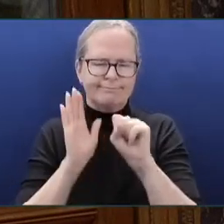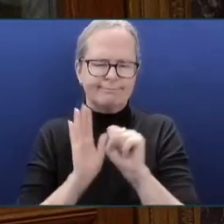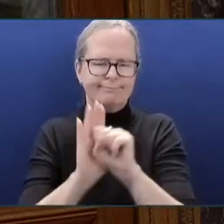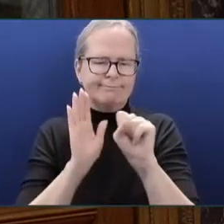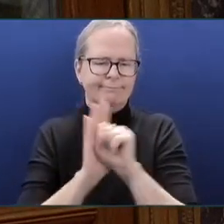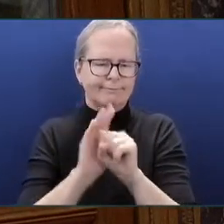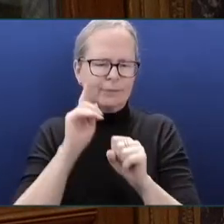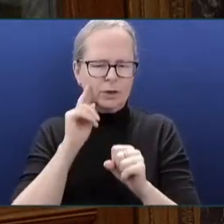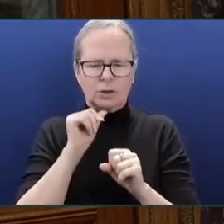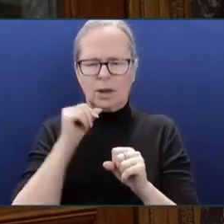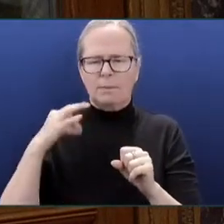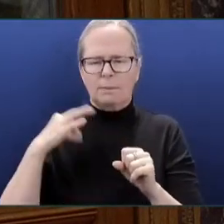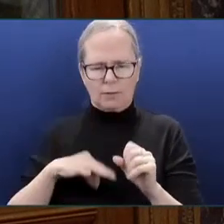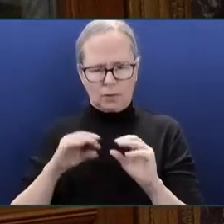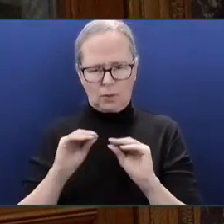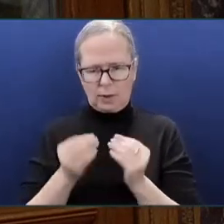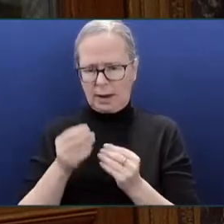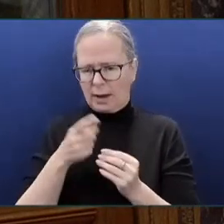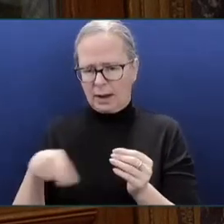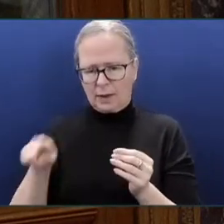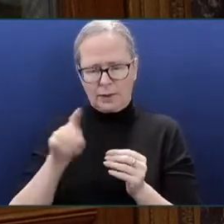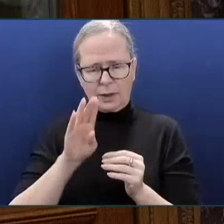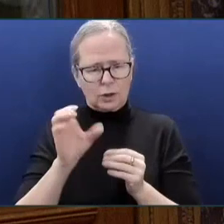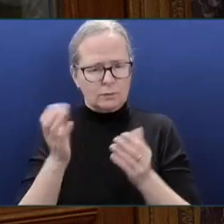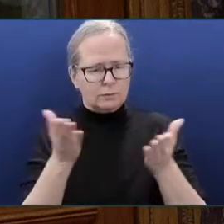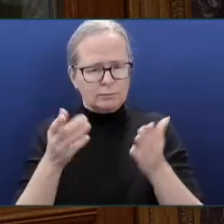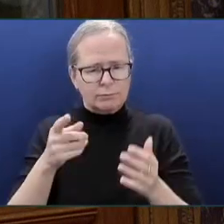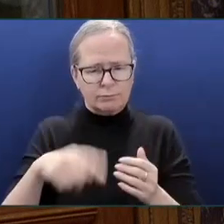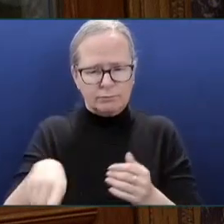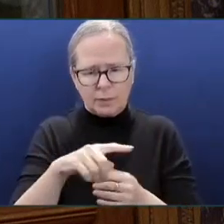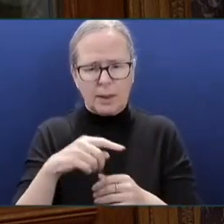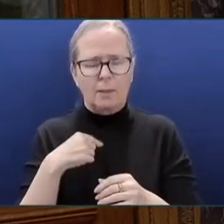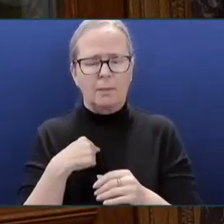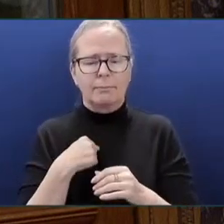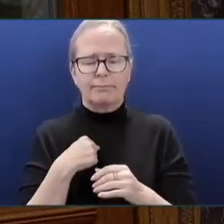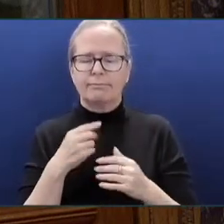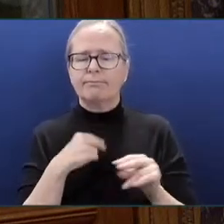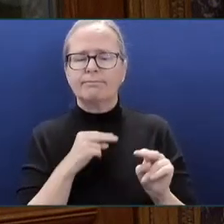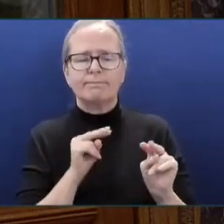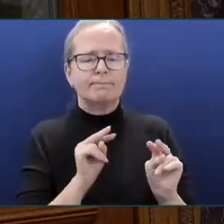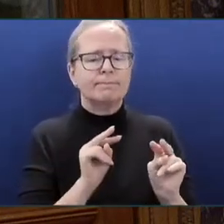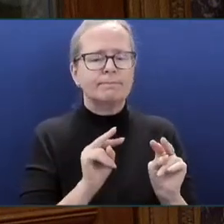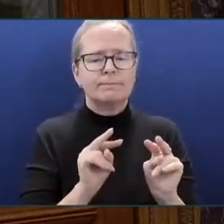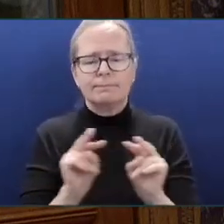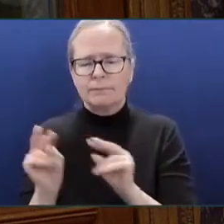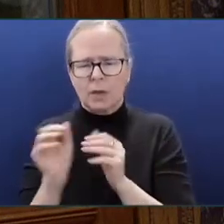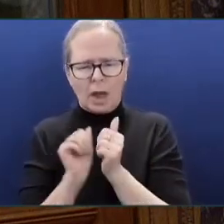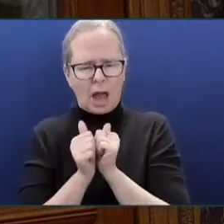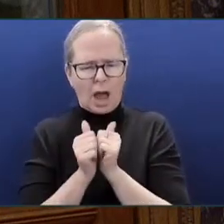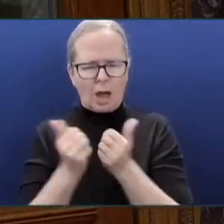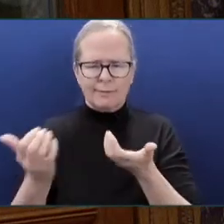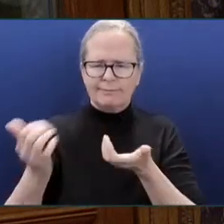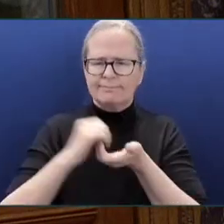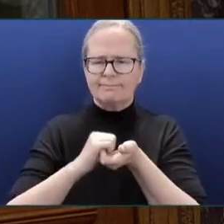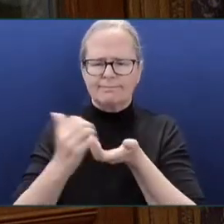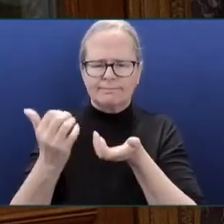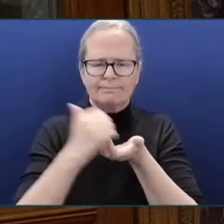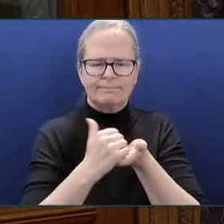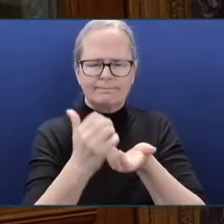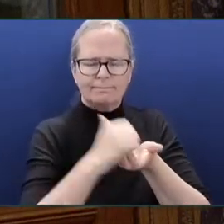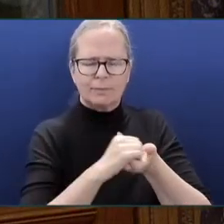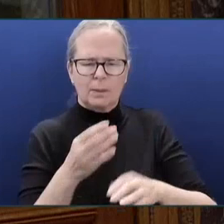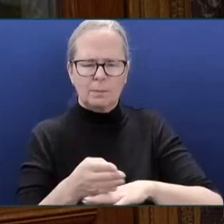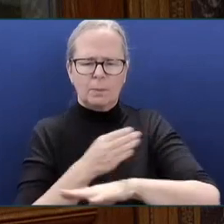as well as to look for opportunities to improve their partnership with government and to support better outcomes for people in our province.